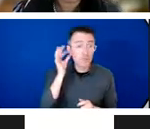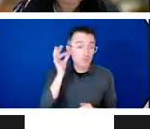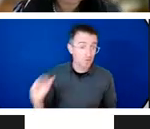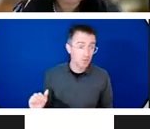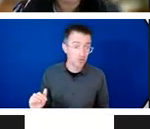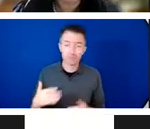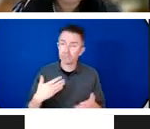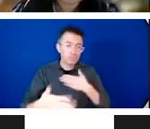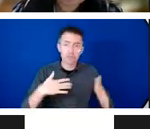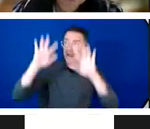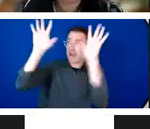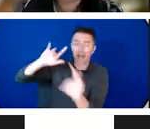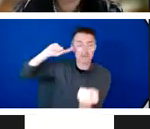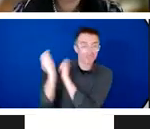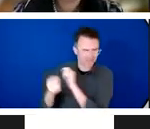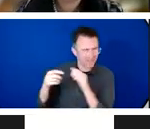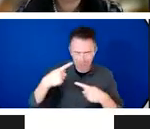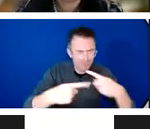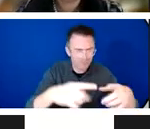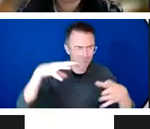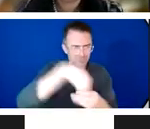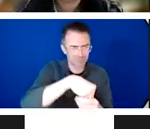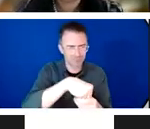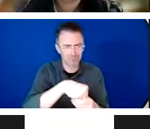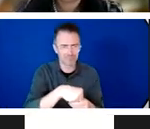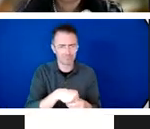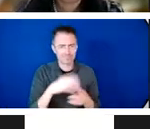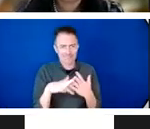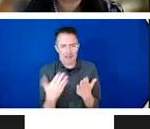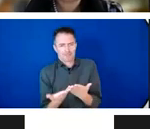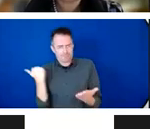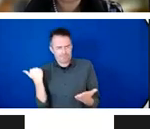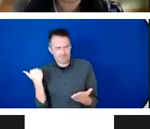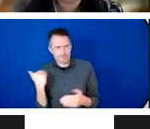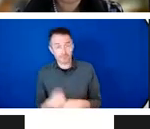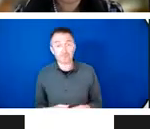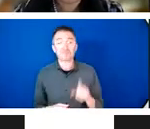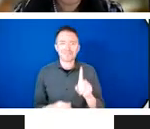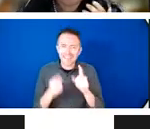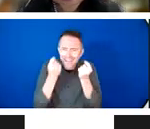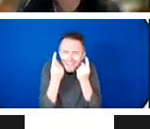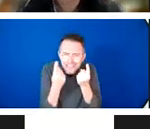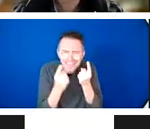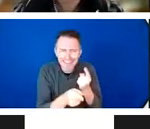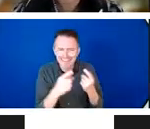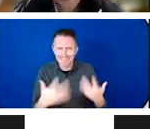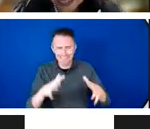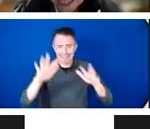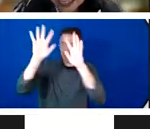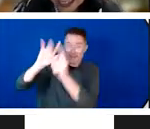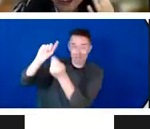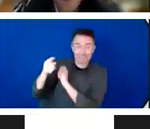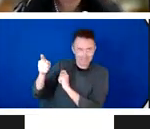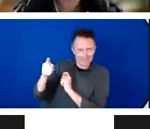understanding the vulnerabilities to climate change especially from a gender lens. The investment also that's